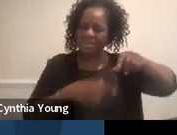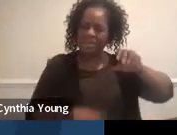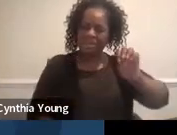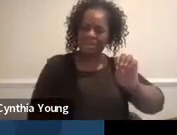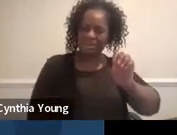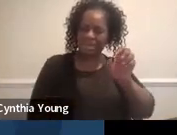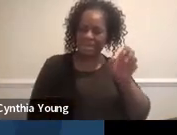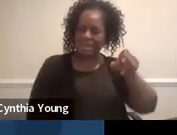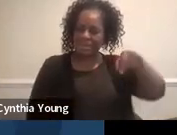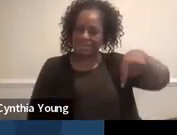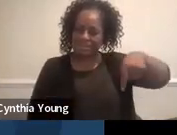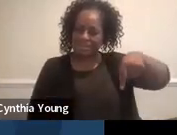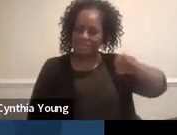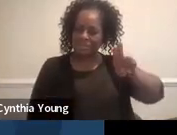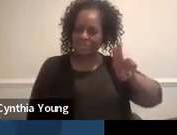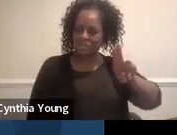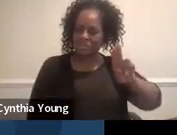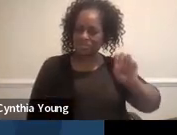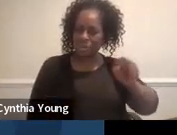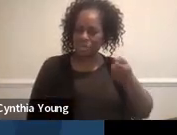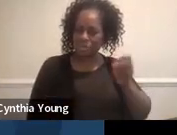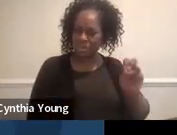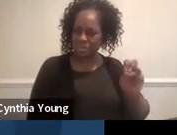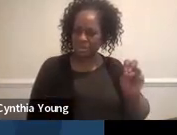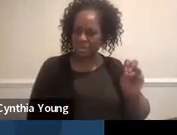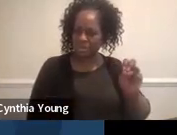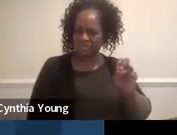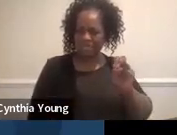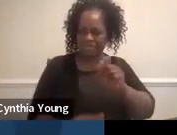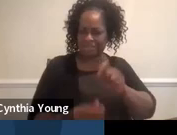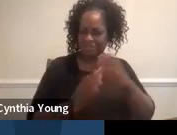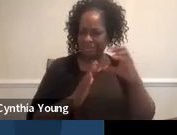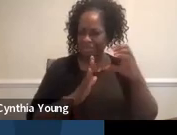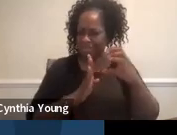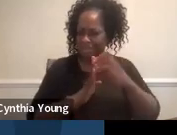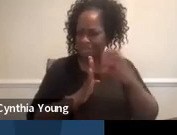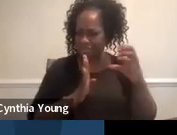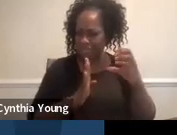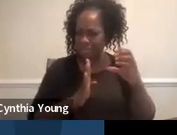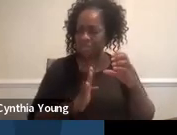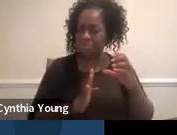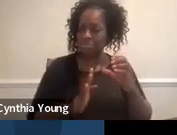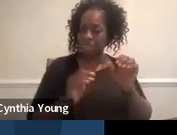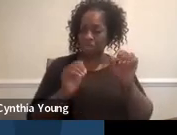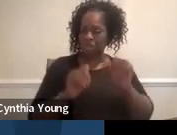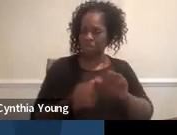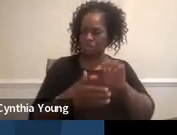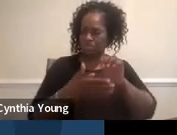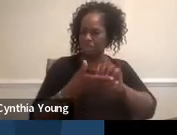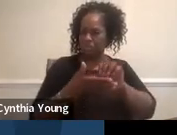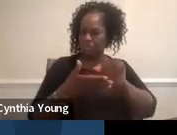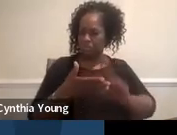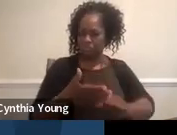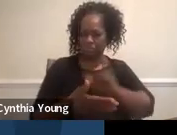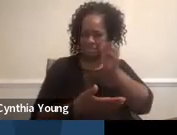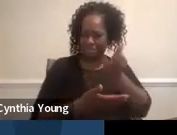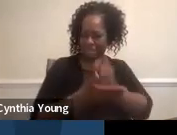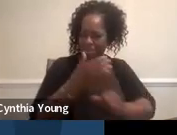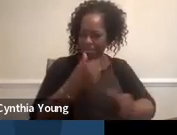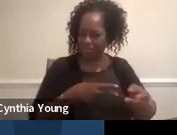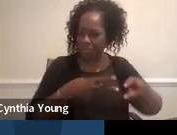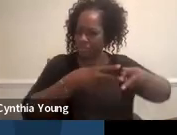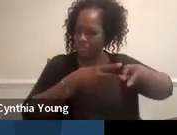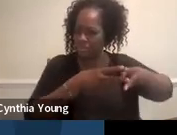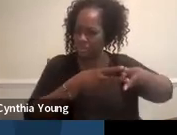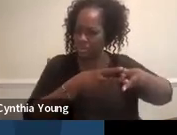not sure for the indicator or for that type of section, but like it's, it could be a removal that's not under there, right? Like if it's